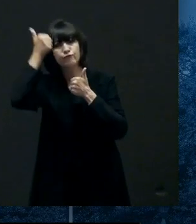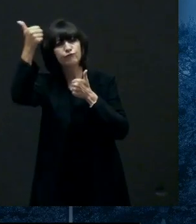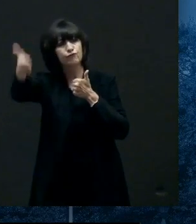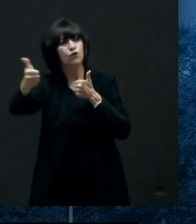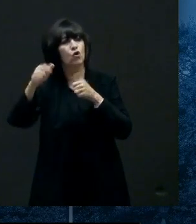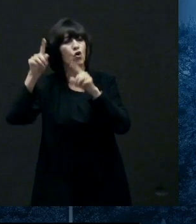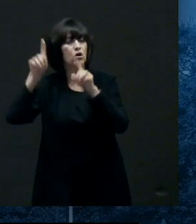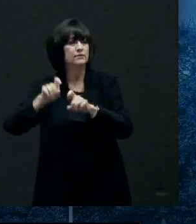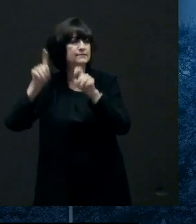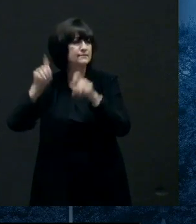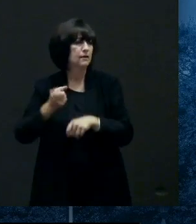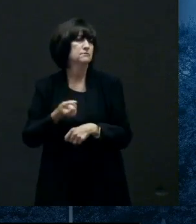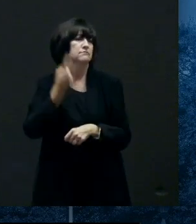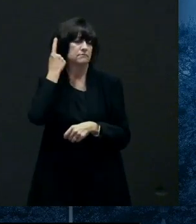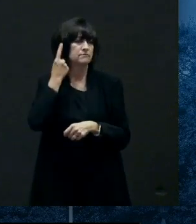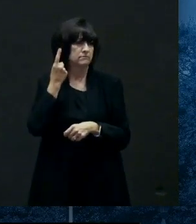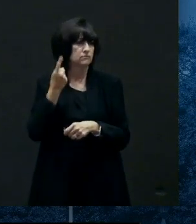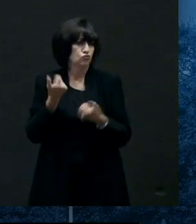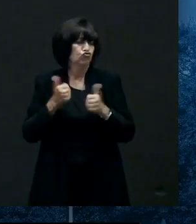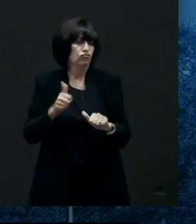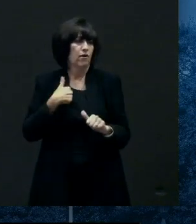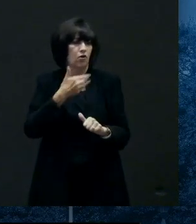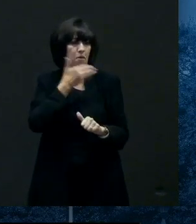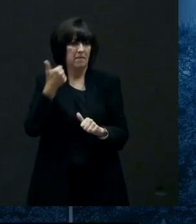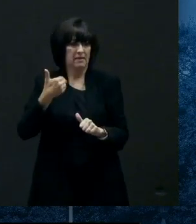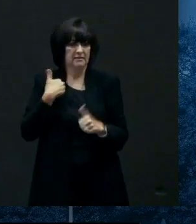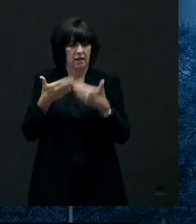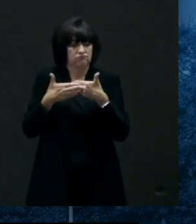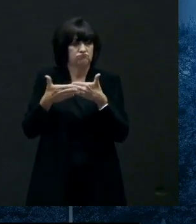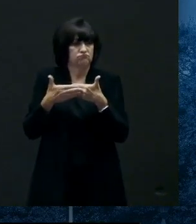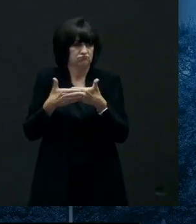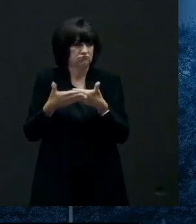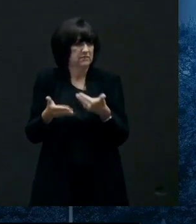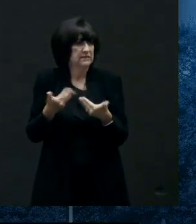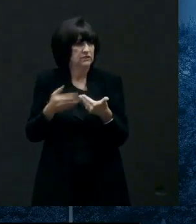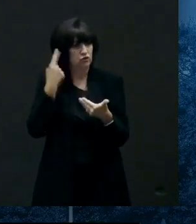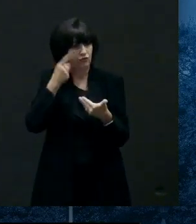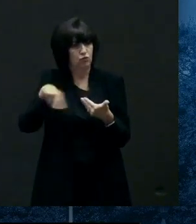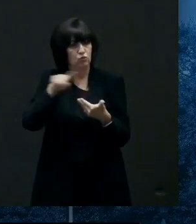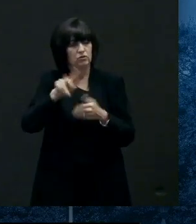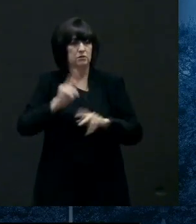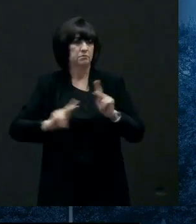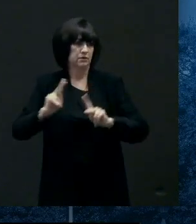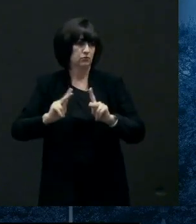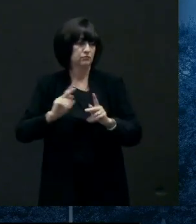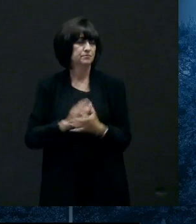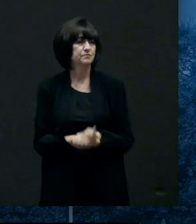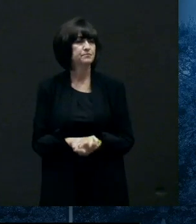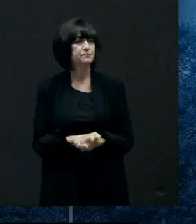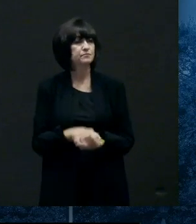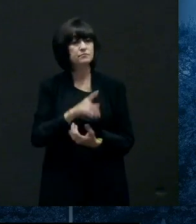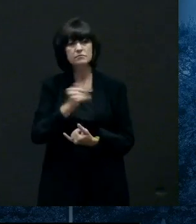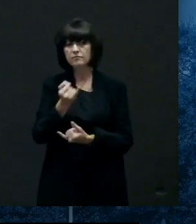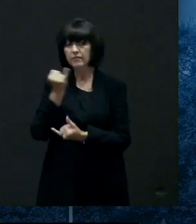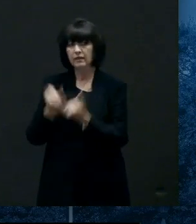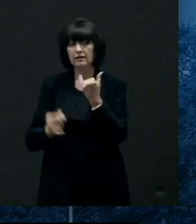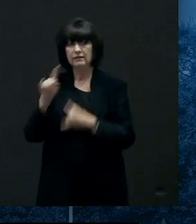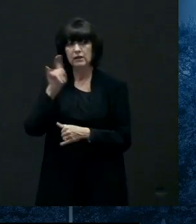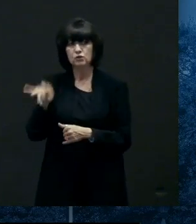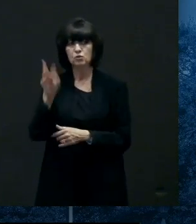be so many places in one day and then the final questions from sean green at wdel